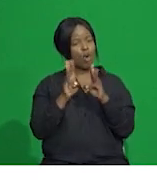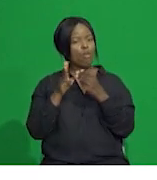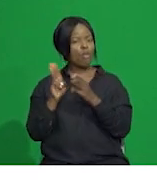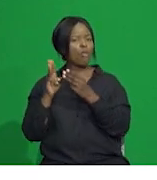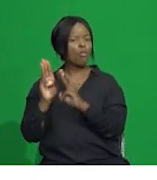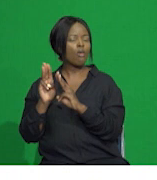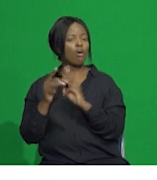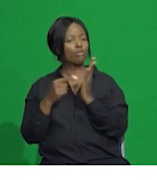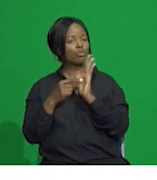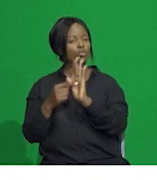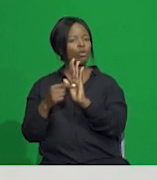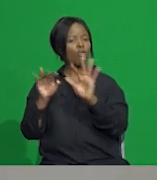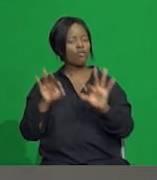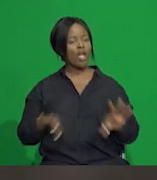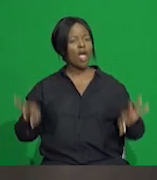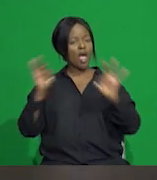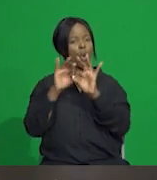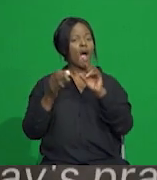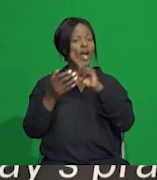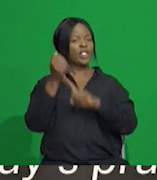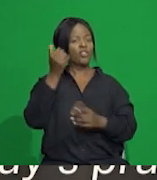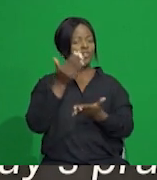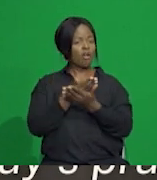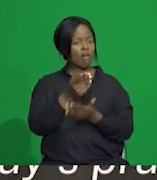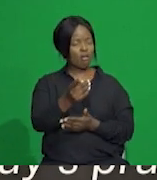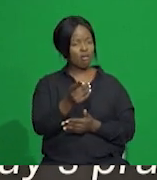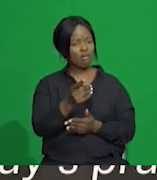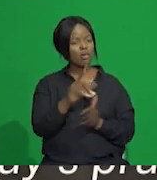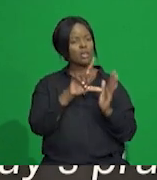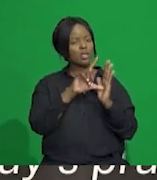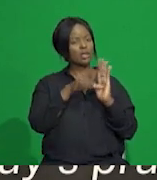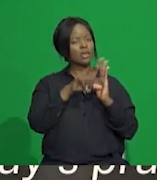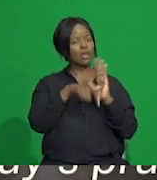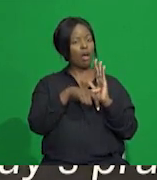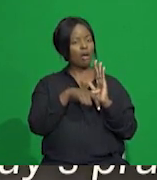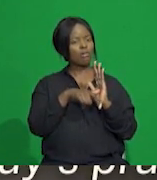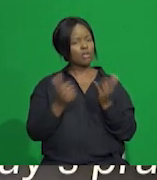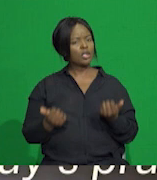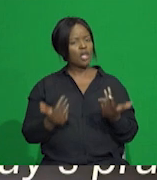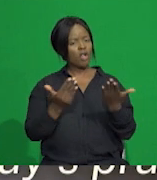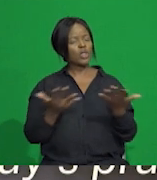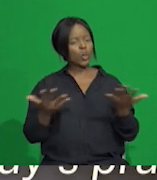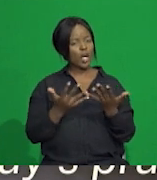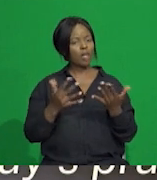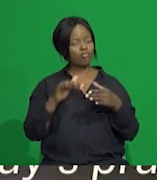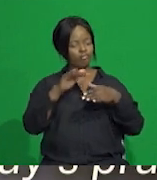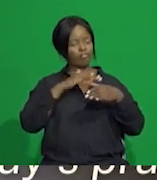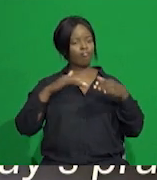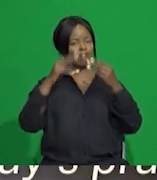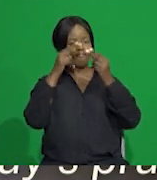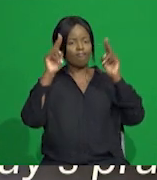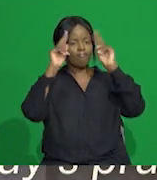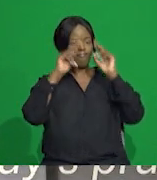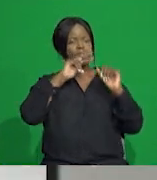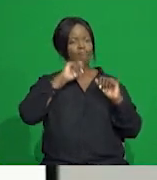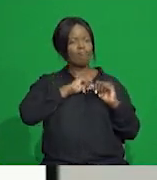others intend to showcase the value that can be achieved through the instructional design service across UKZN. The